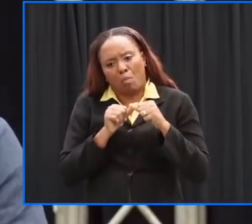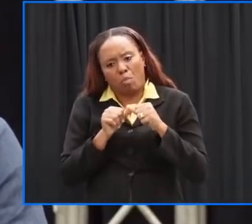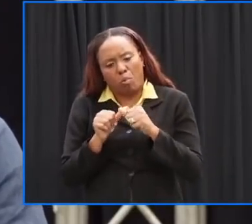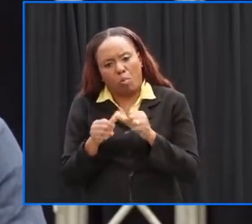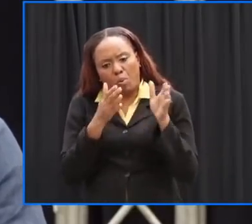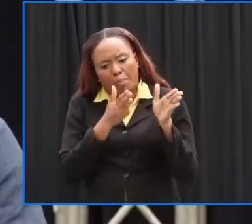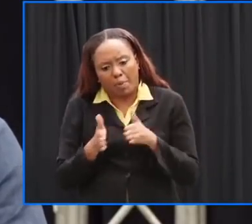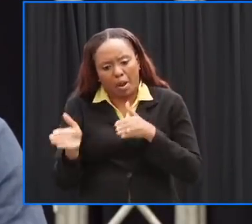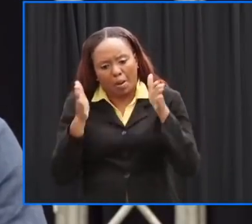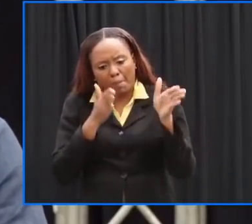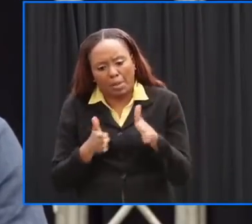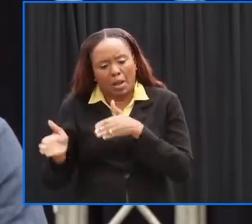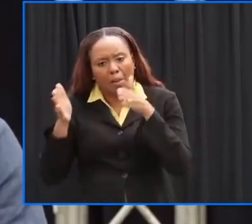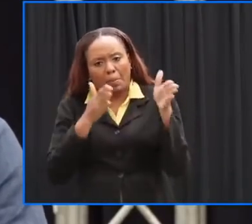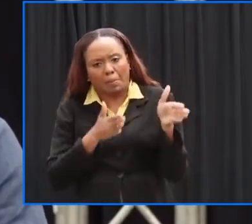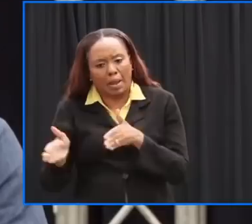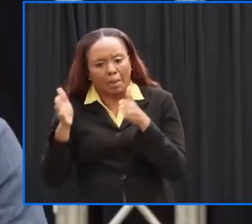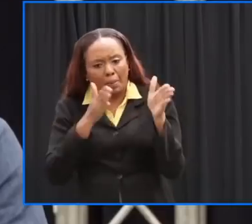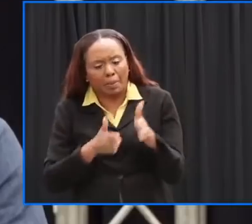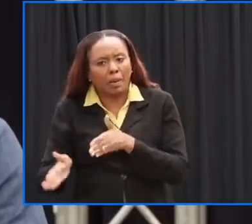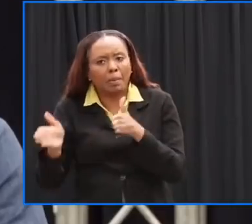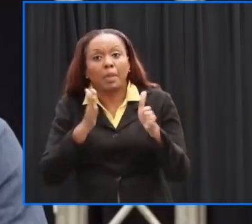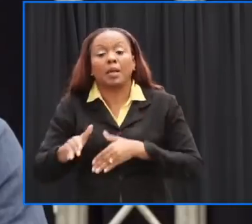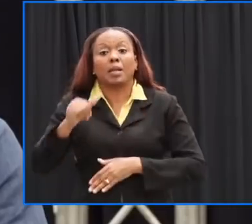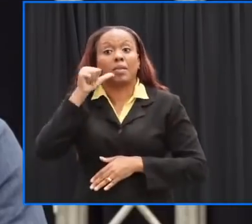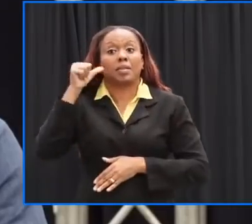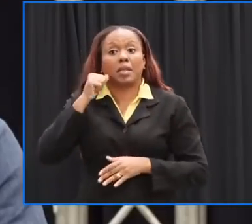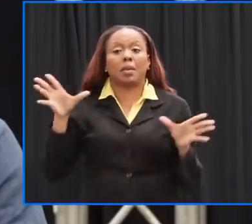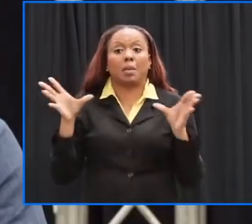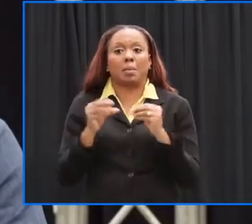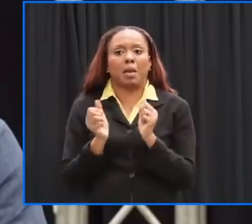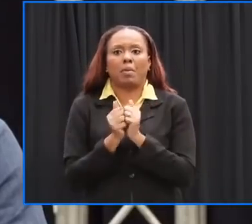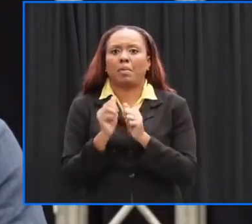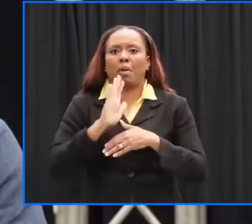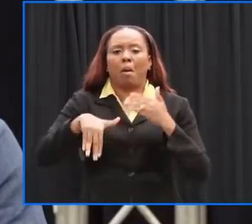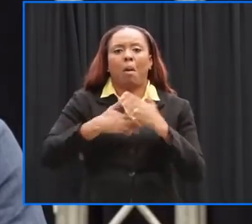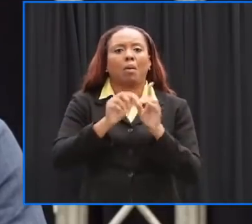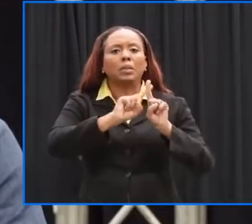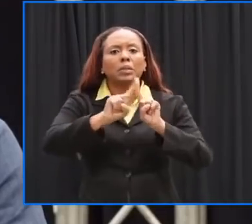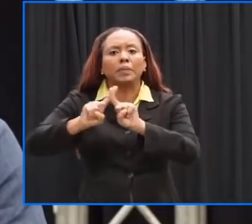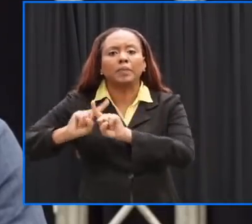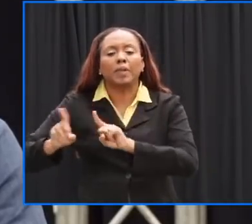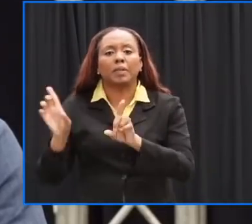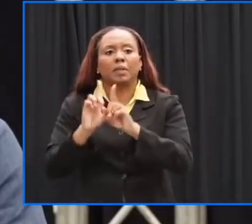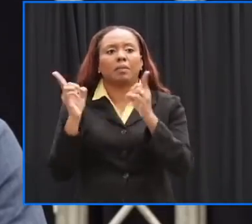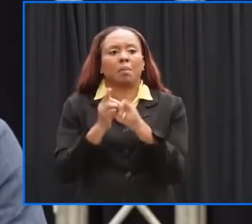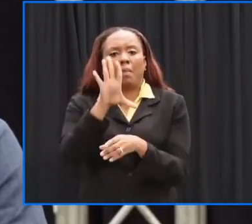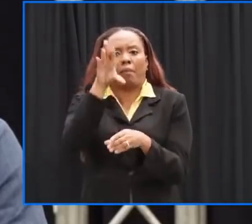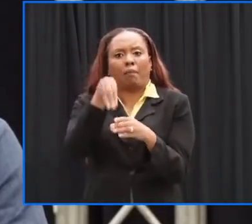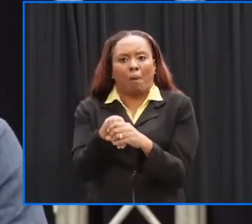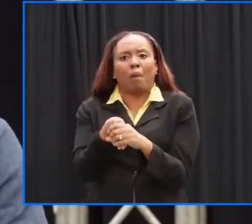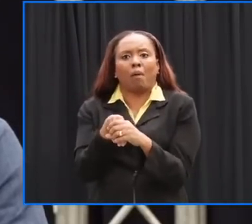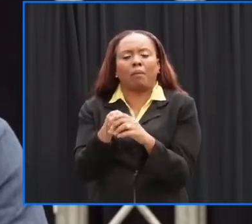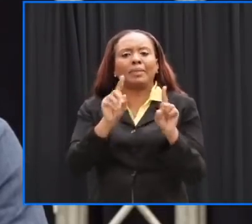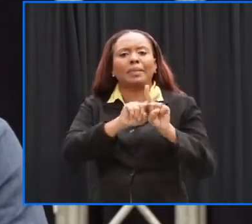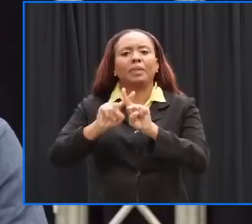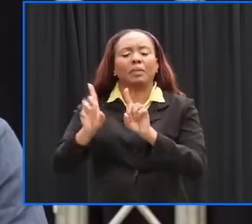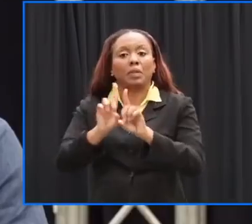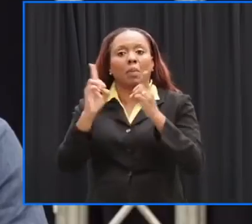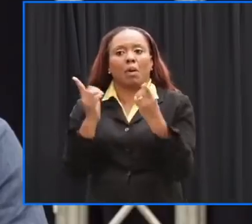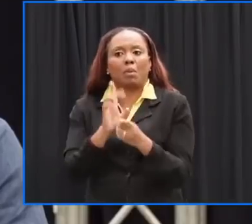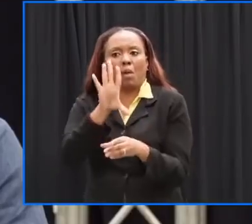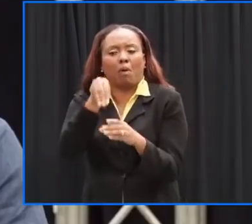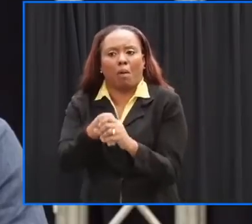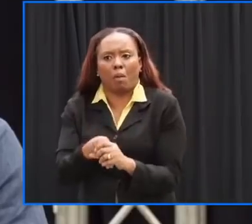we met yesterday with all the key agencies and departments who play a role in disaster management and